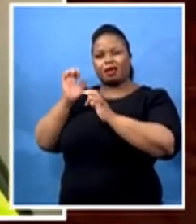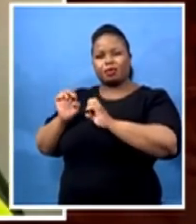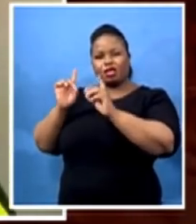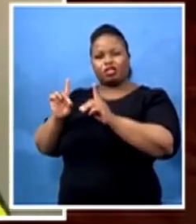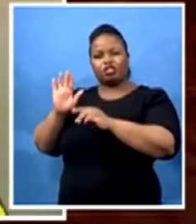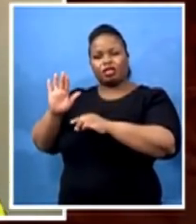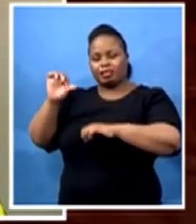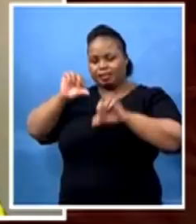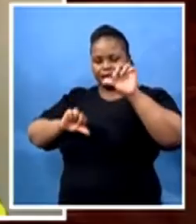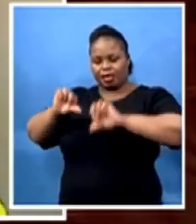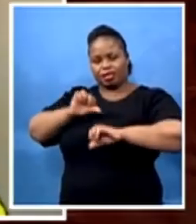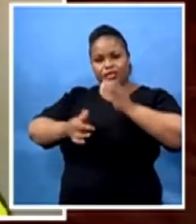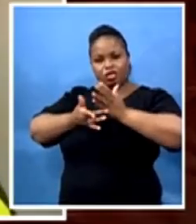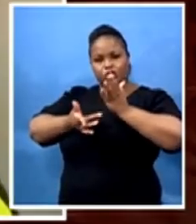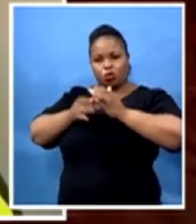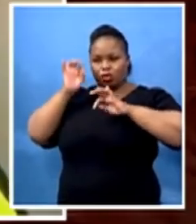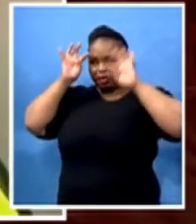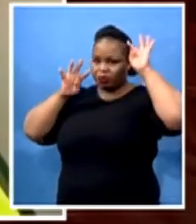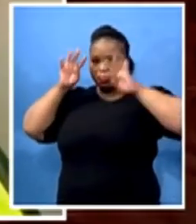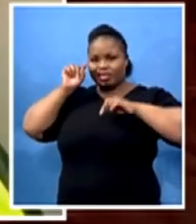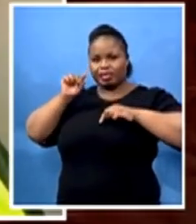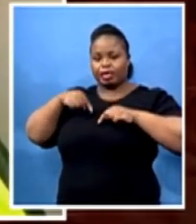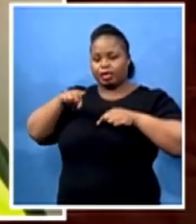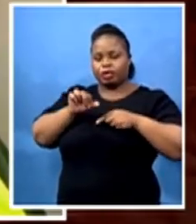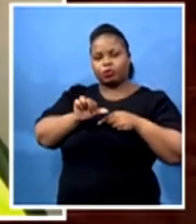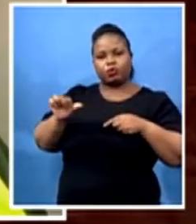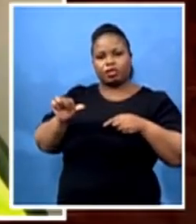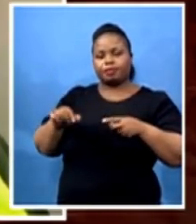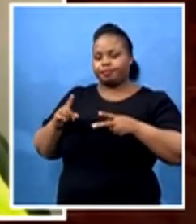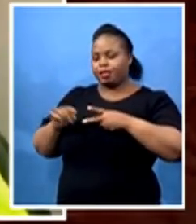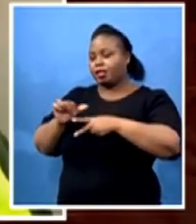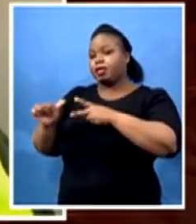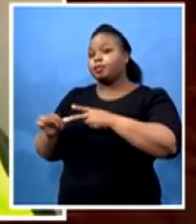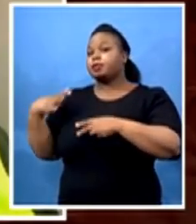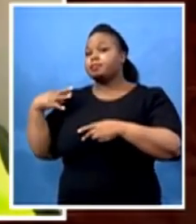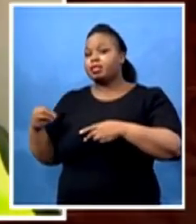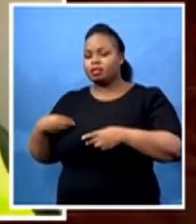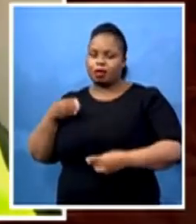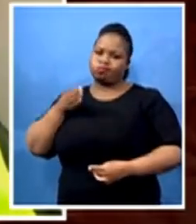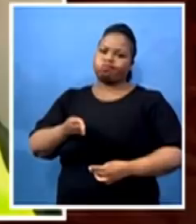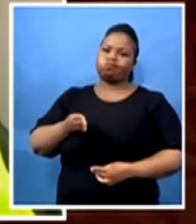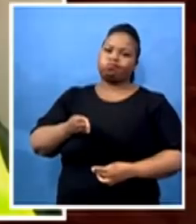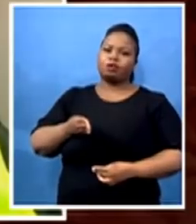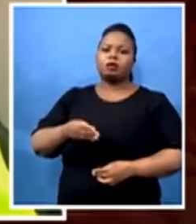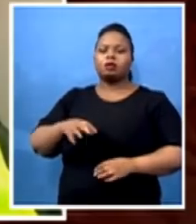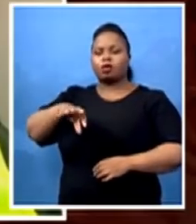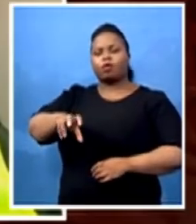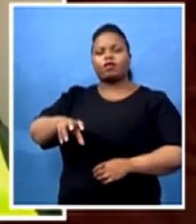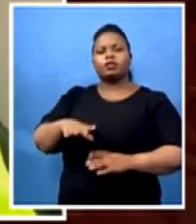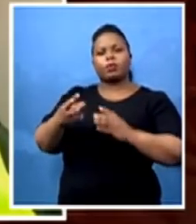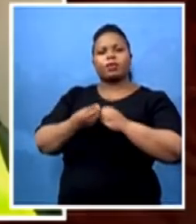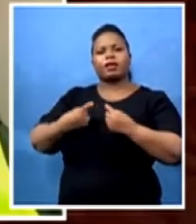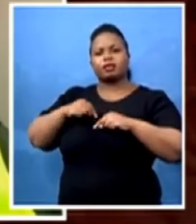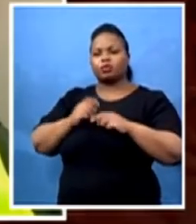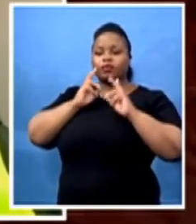This particular week, the deputy minister was even in the province and together visiting all these, our